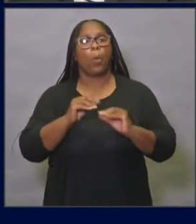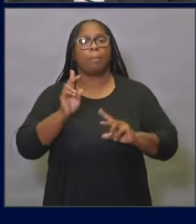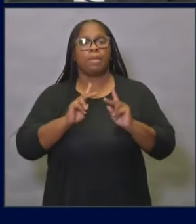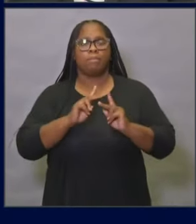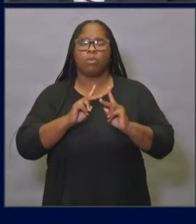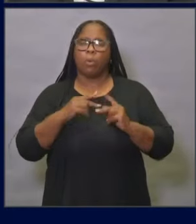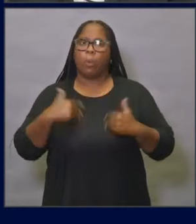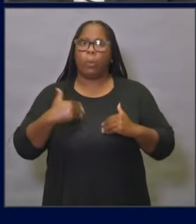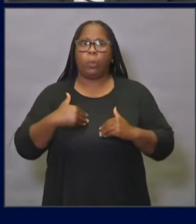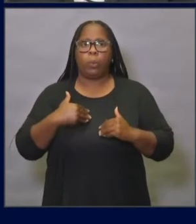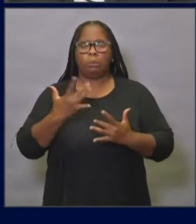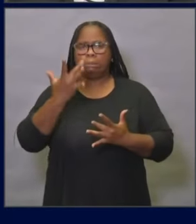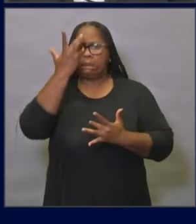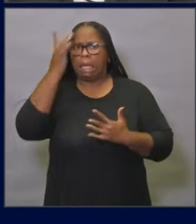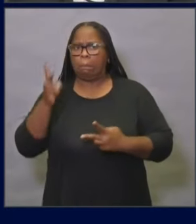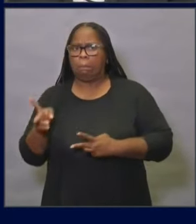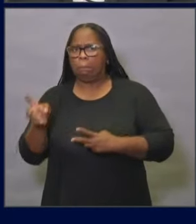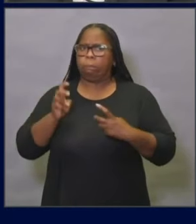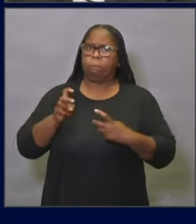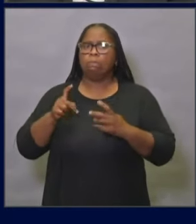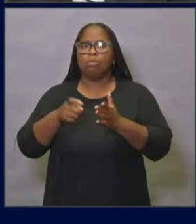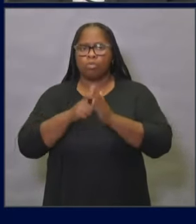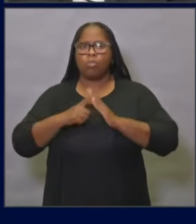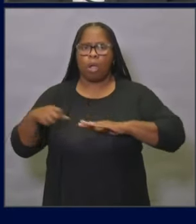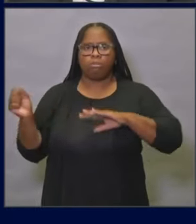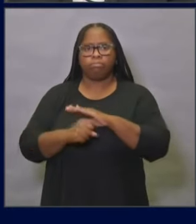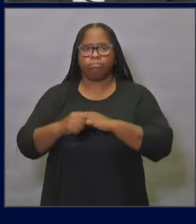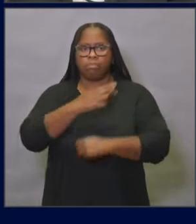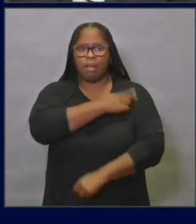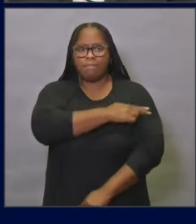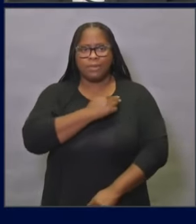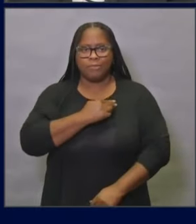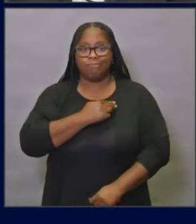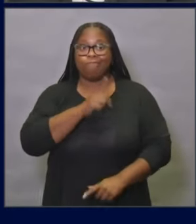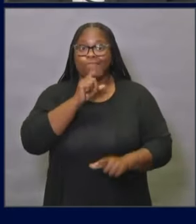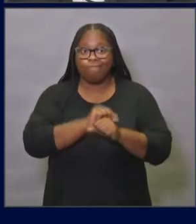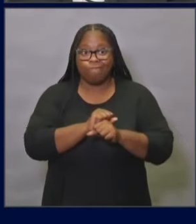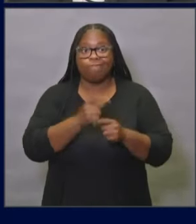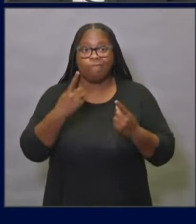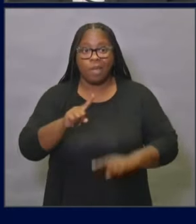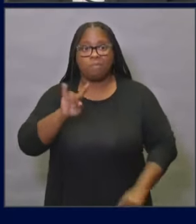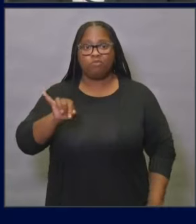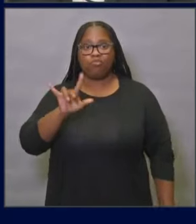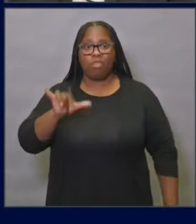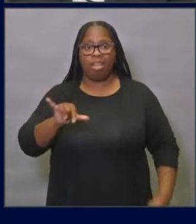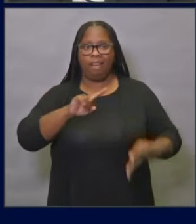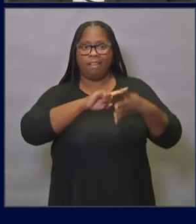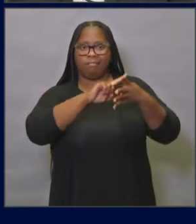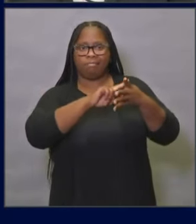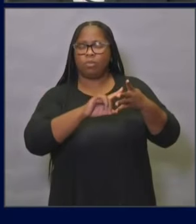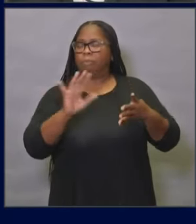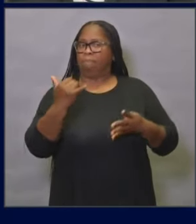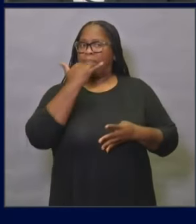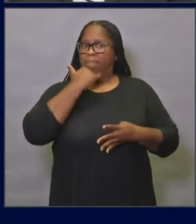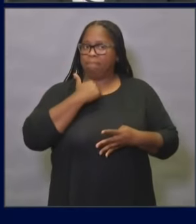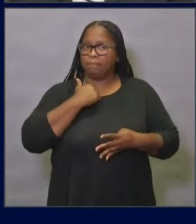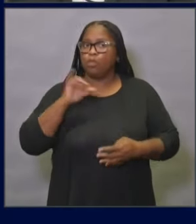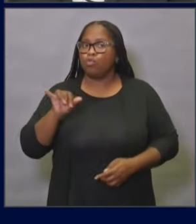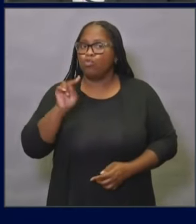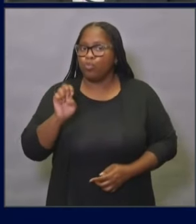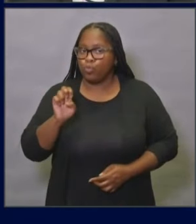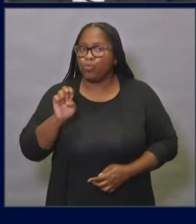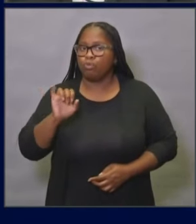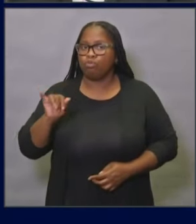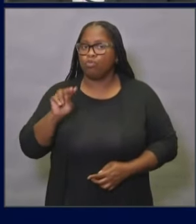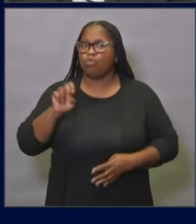hospitalization. And in early July, this is just what we saw. In early July, in early June, rather, the three